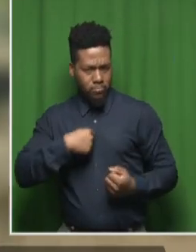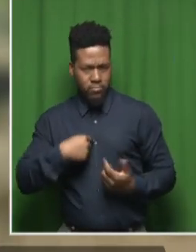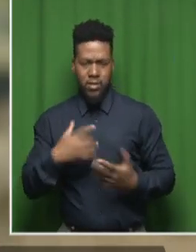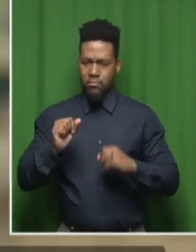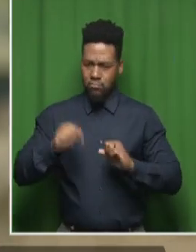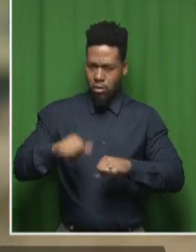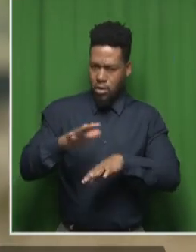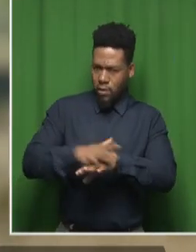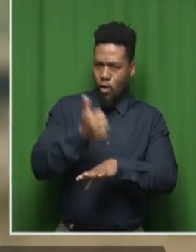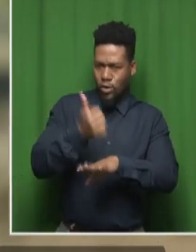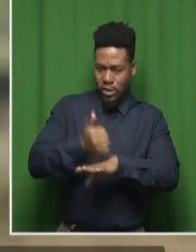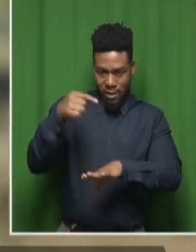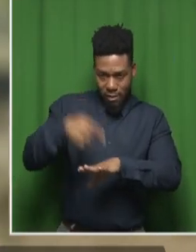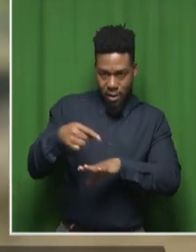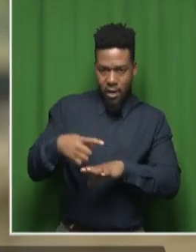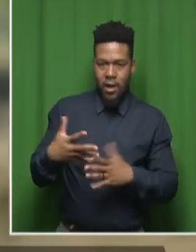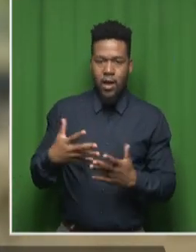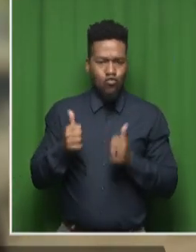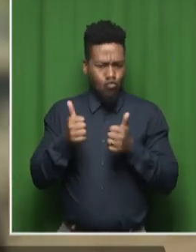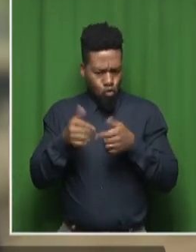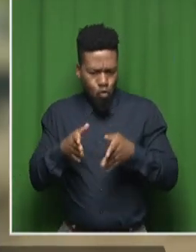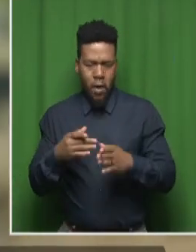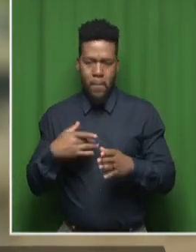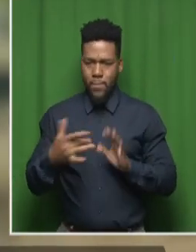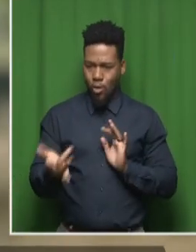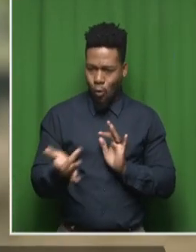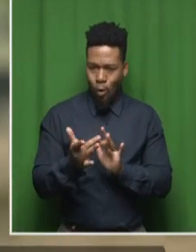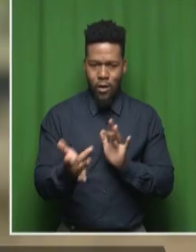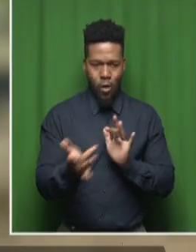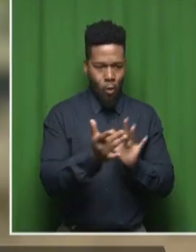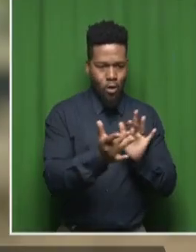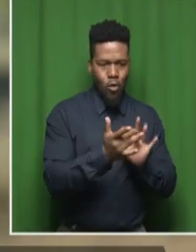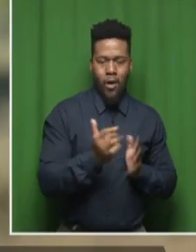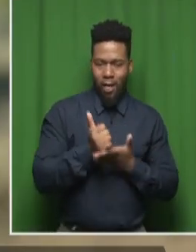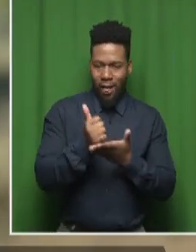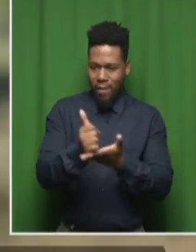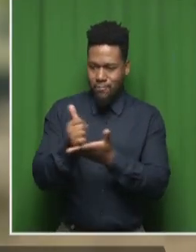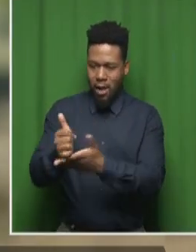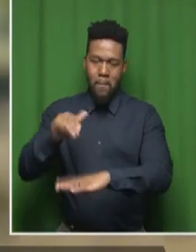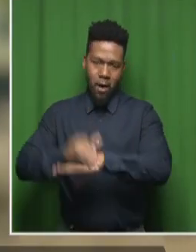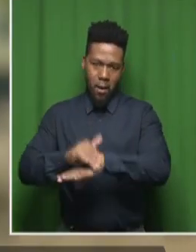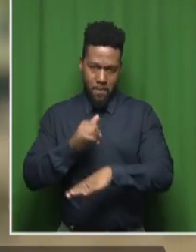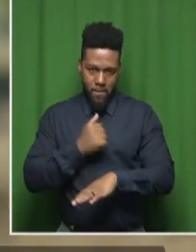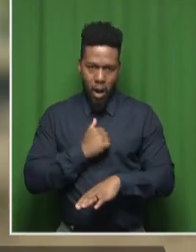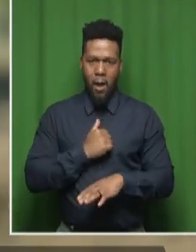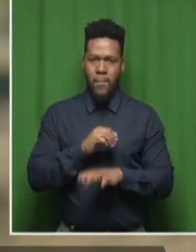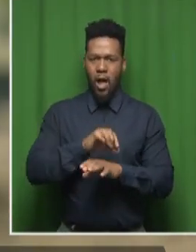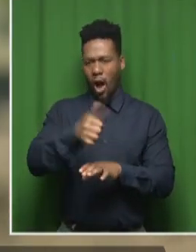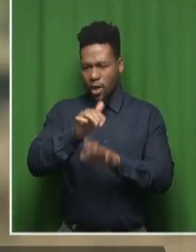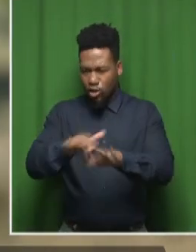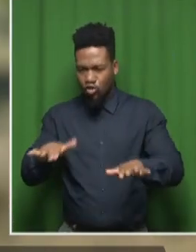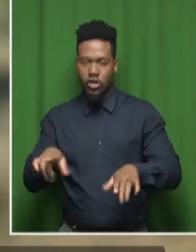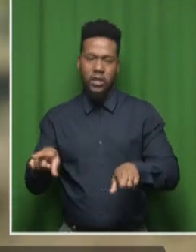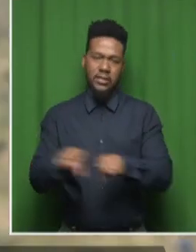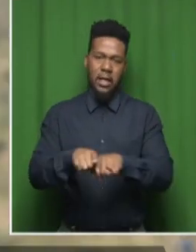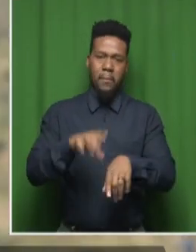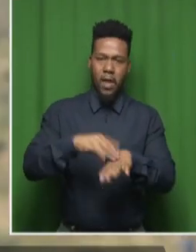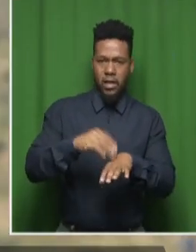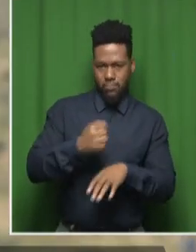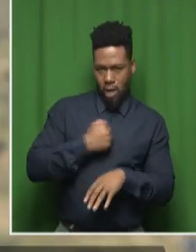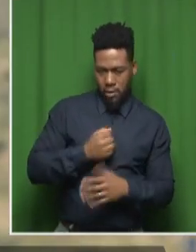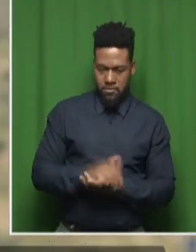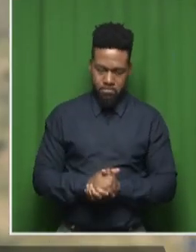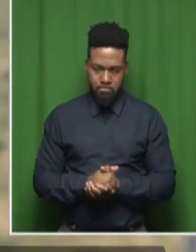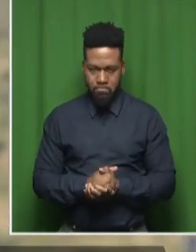the foundation is a great way for me to connect my peers and engage with them and, you know, relate to them. No, absolutely.